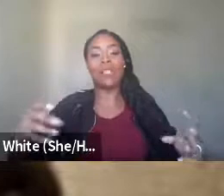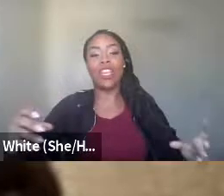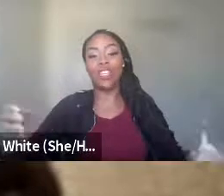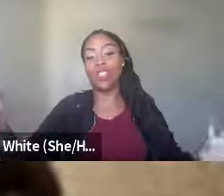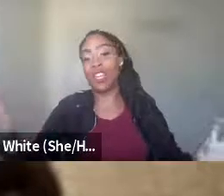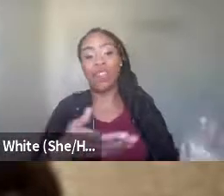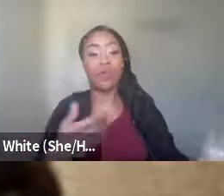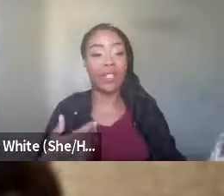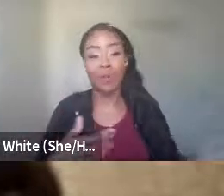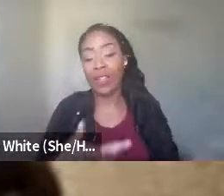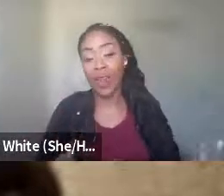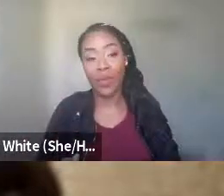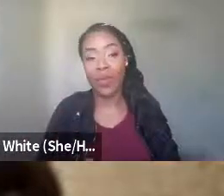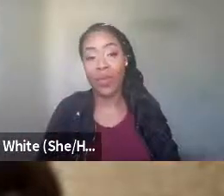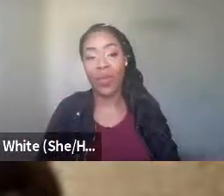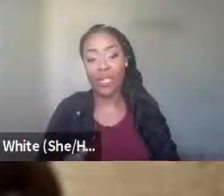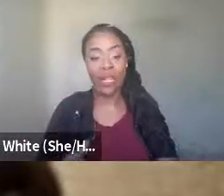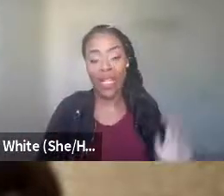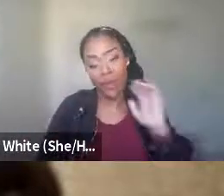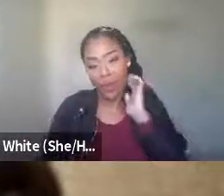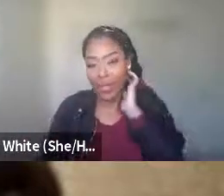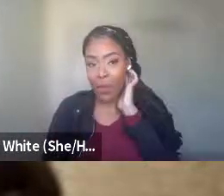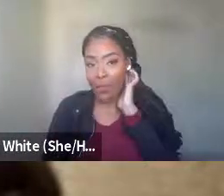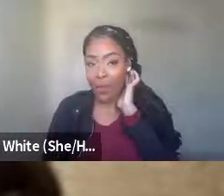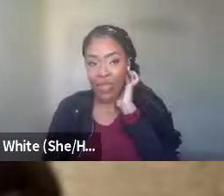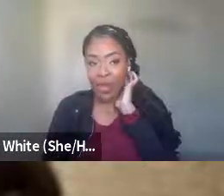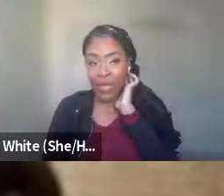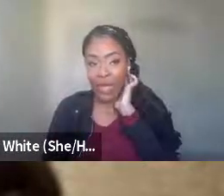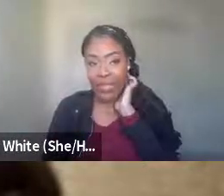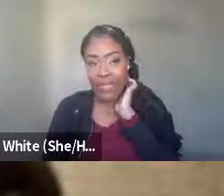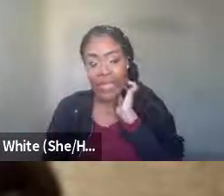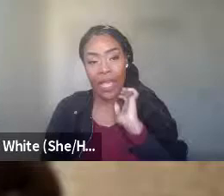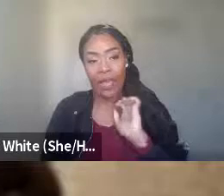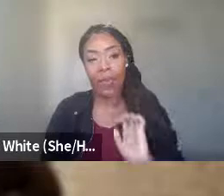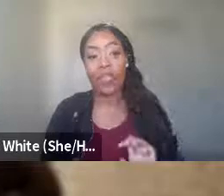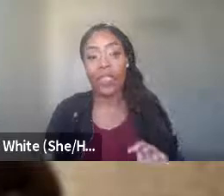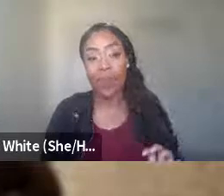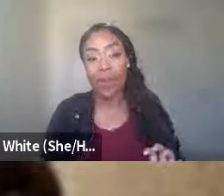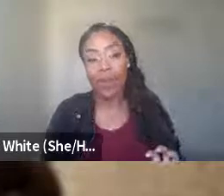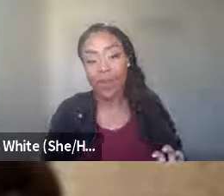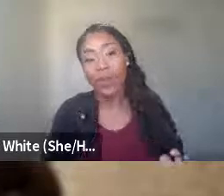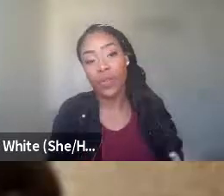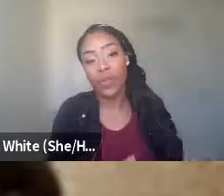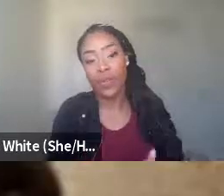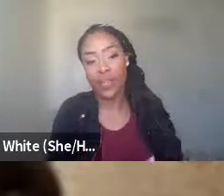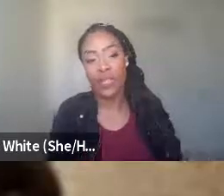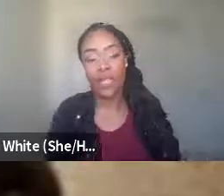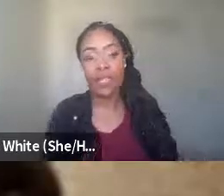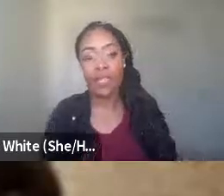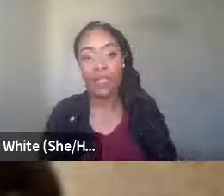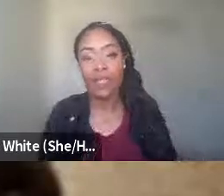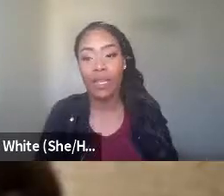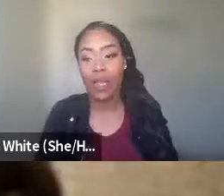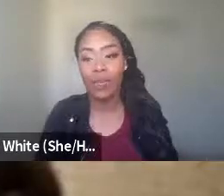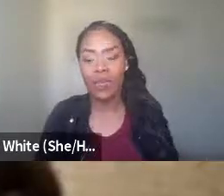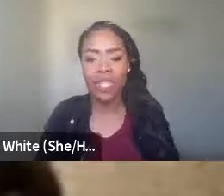these expectations. And then if they reach them, they don't, you know, understanding that everyone's coming from a different place and being supportive and nurturing their success.